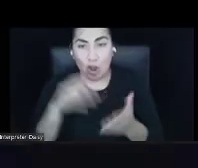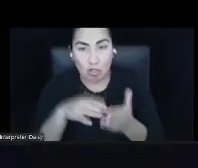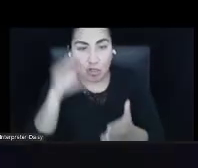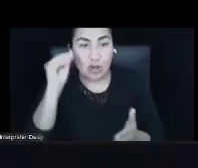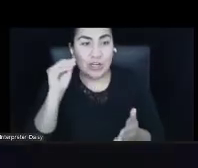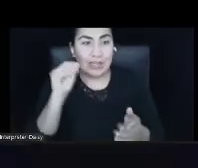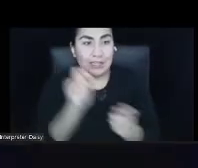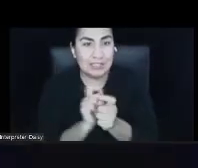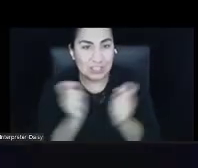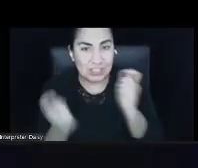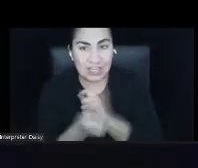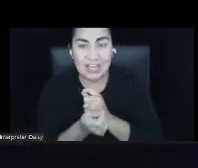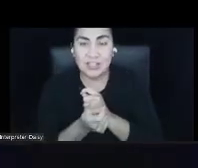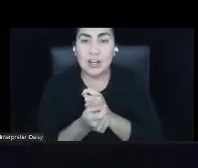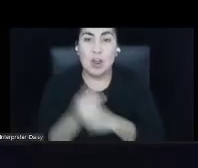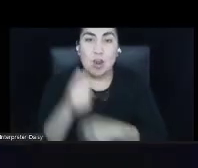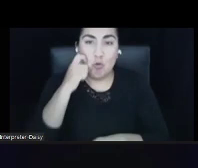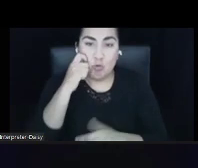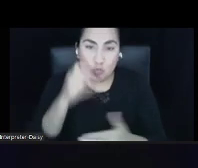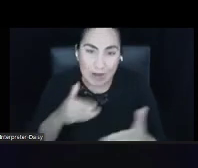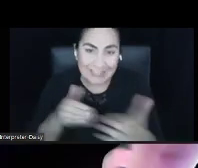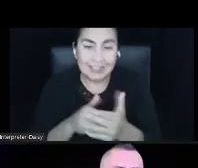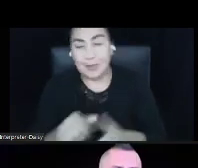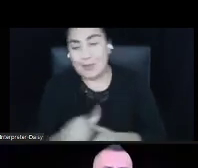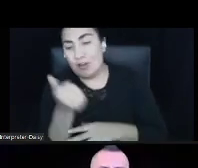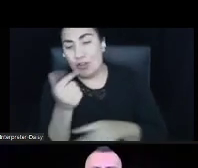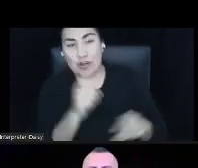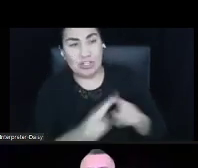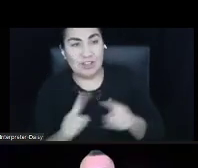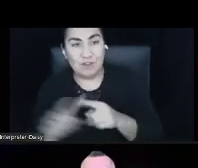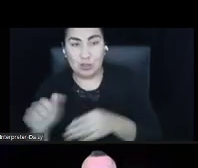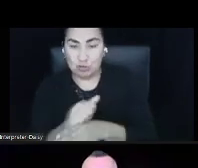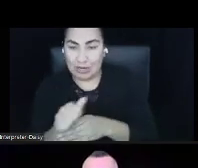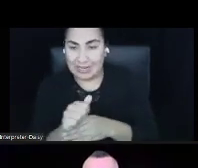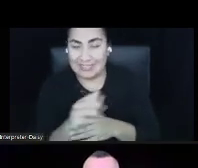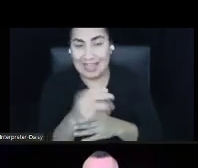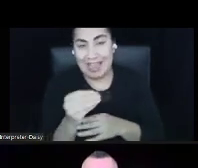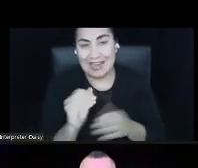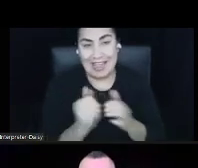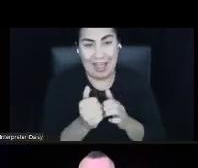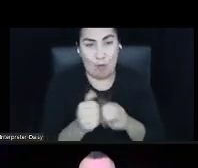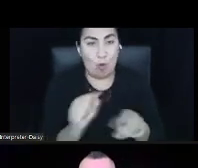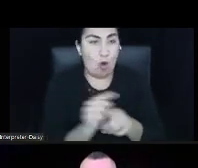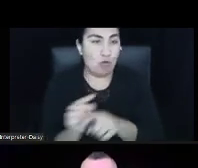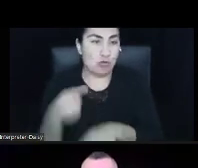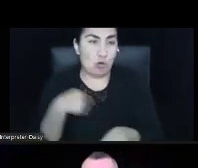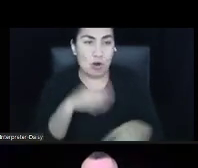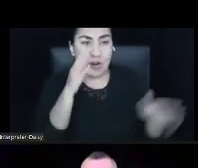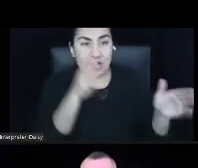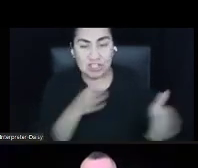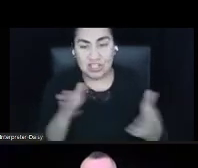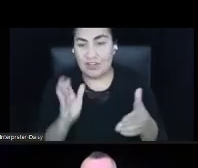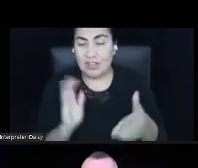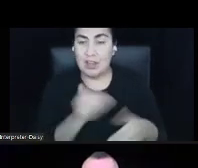undoing racism and other trainings, and how now we're shifting our work and our resources.